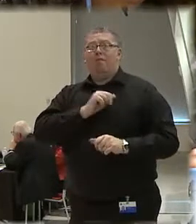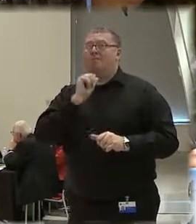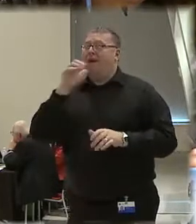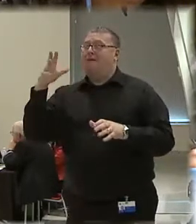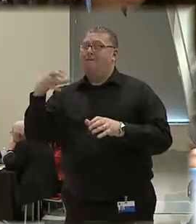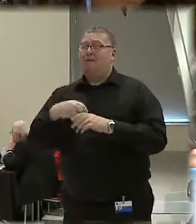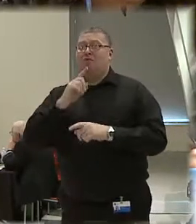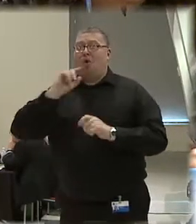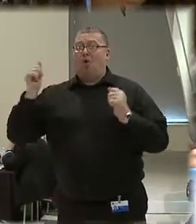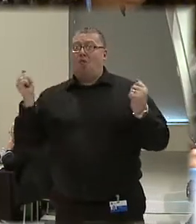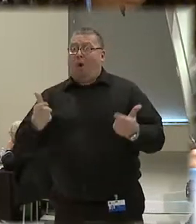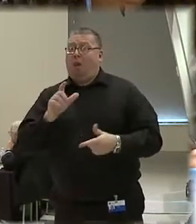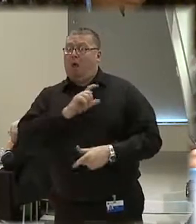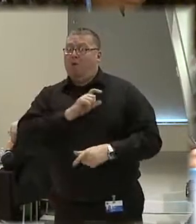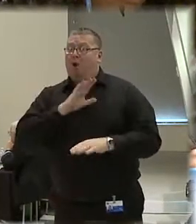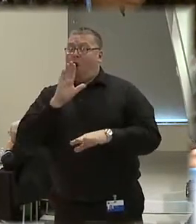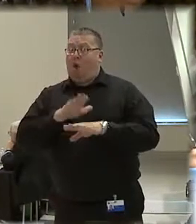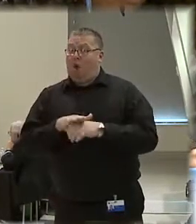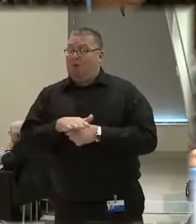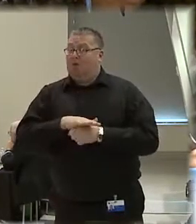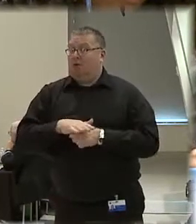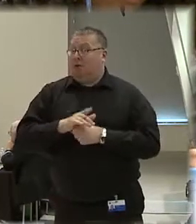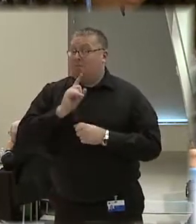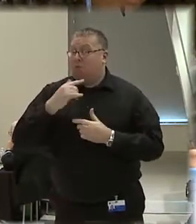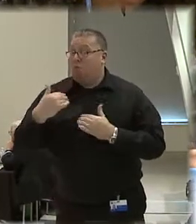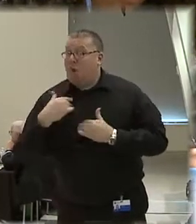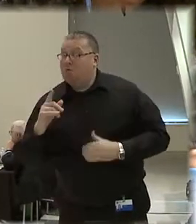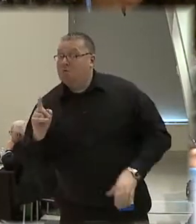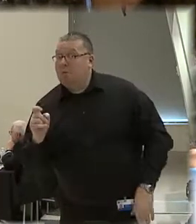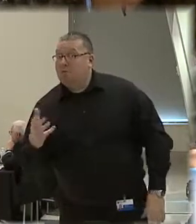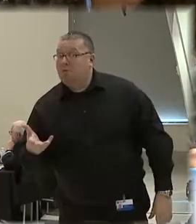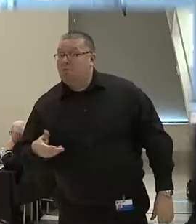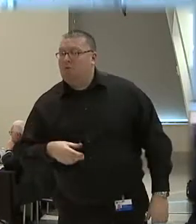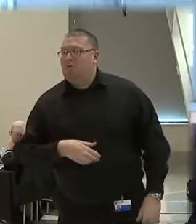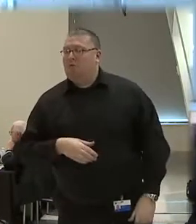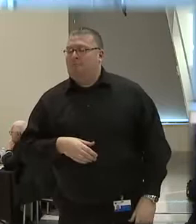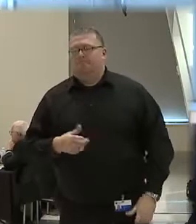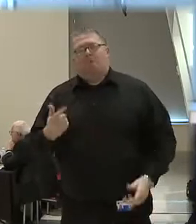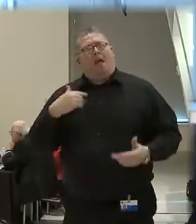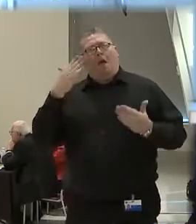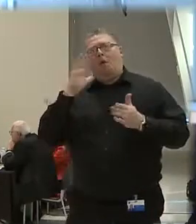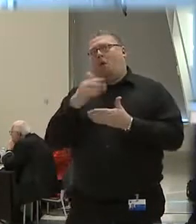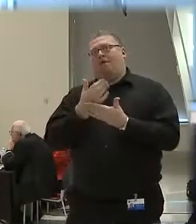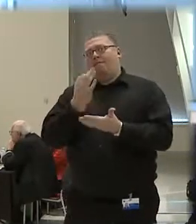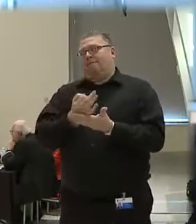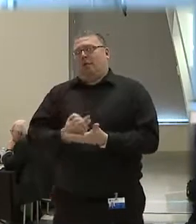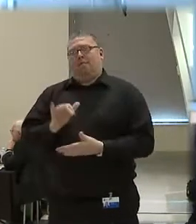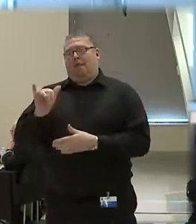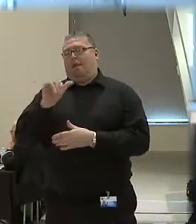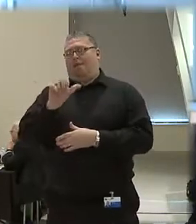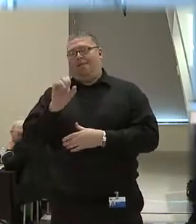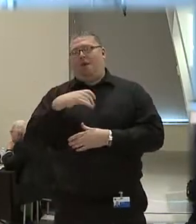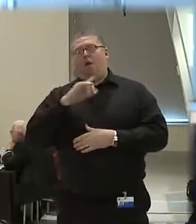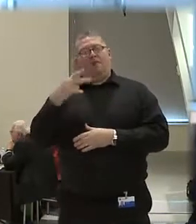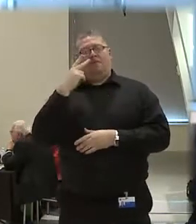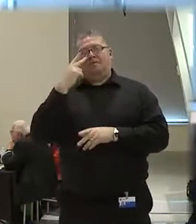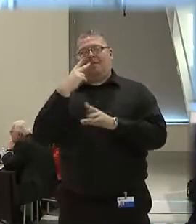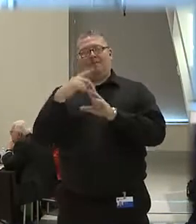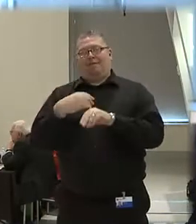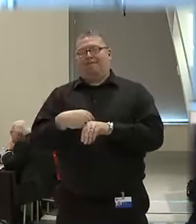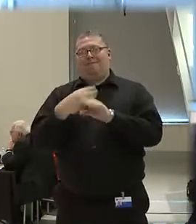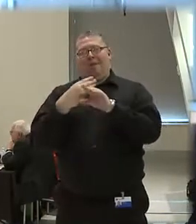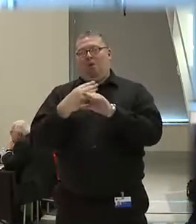should all officers on site be held accountable? Look, I don't know the facts of that case. I've only seen the videotape.